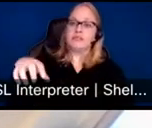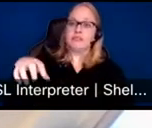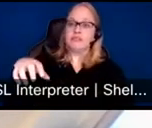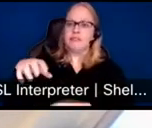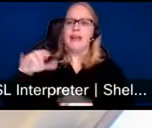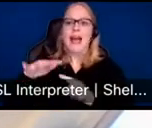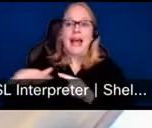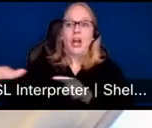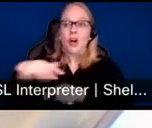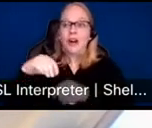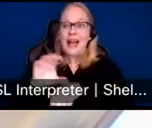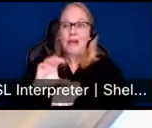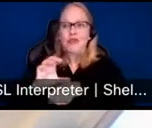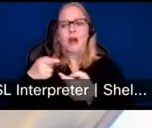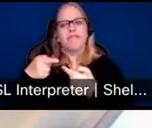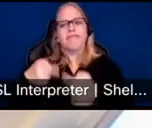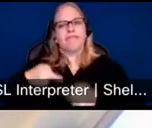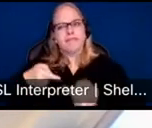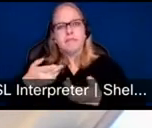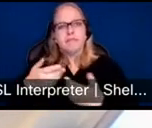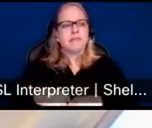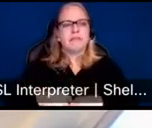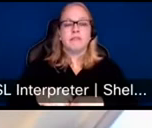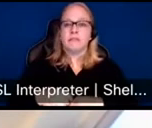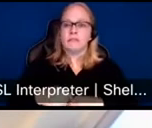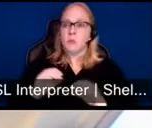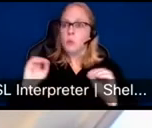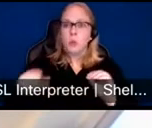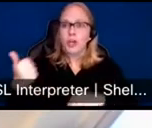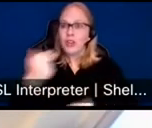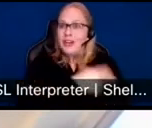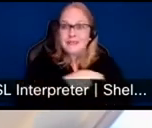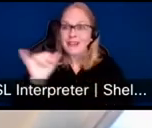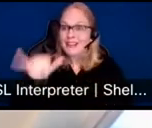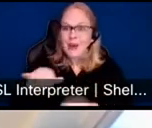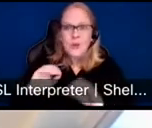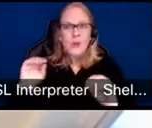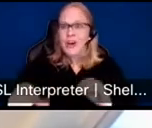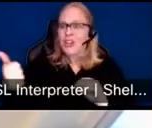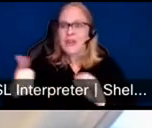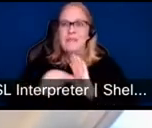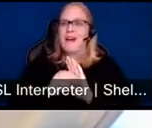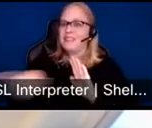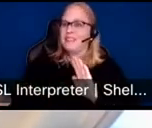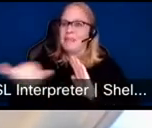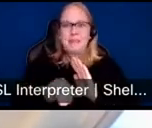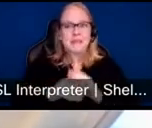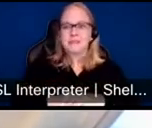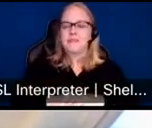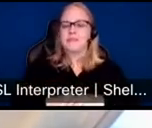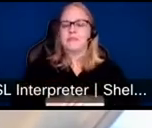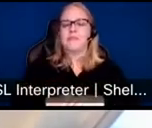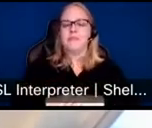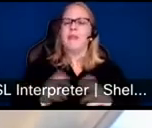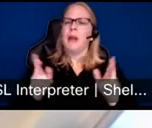environment in Cameroon. No model like this had been done in that environment. The model was considered high risk given it was